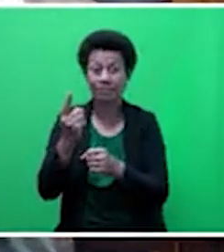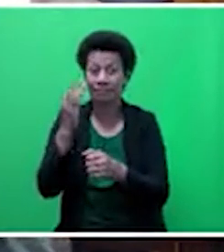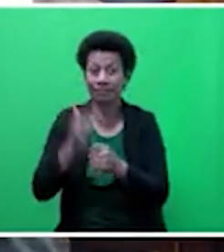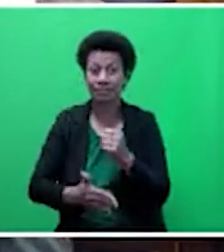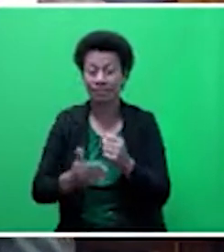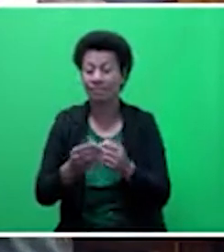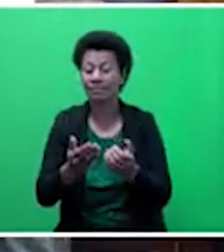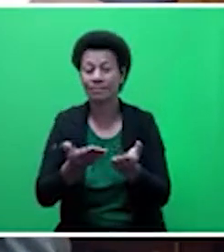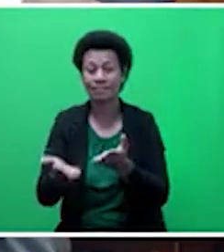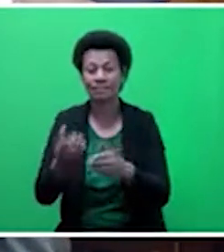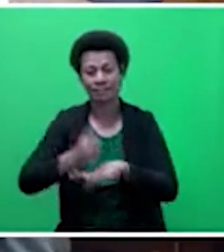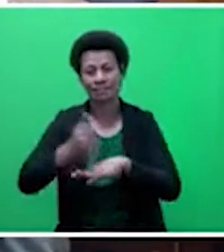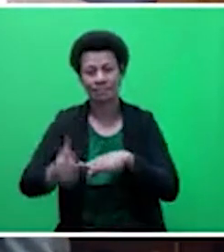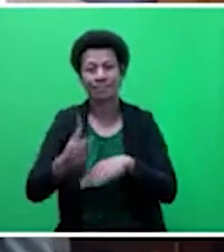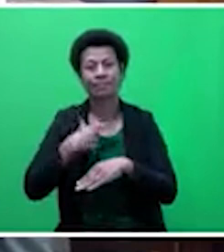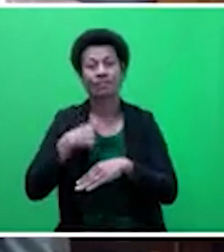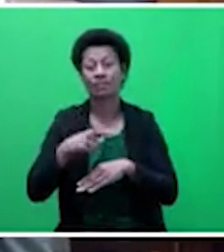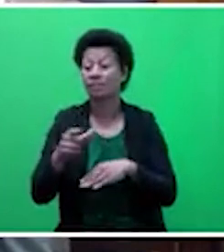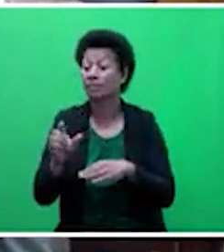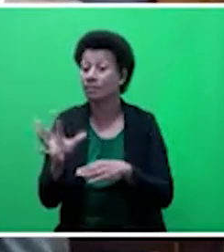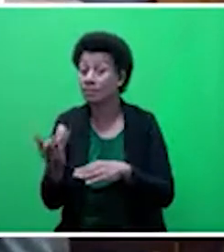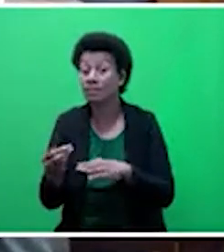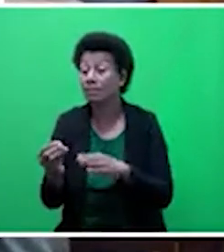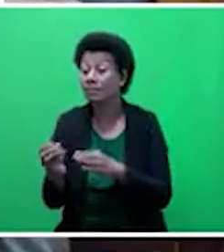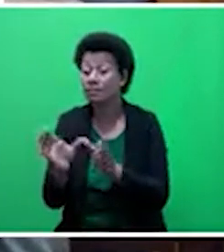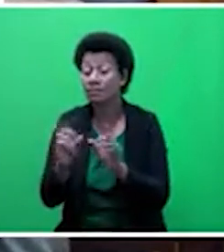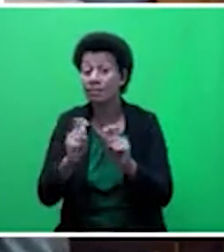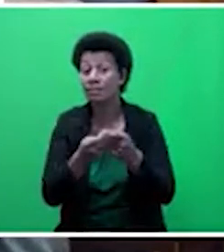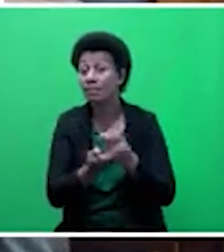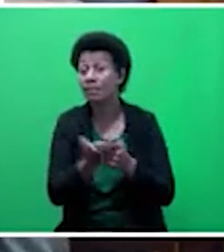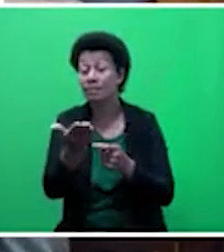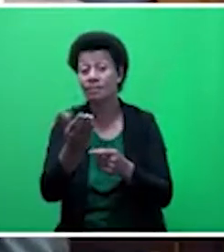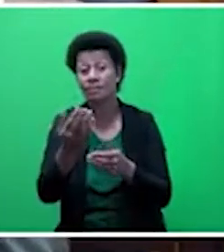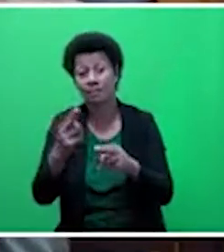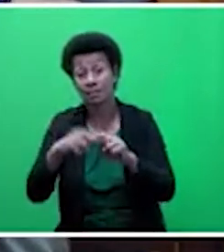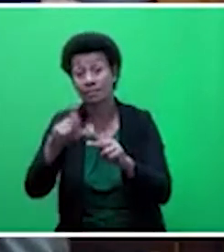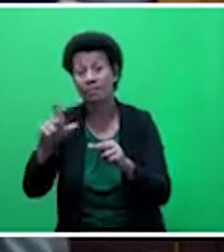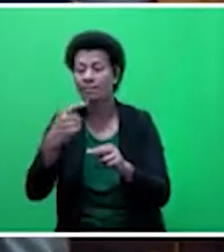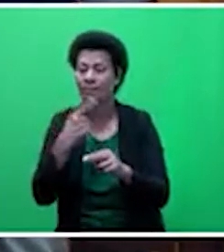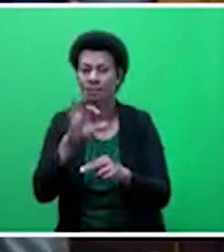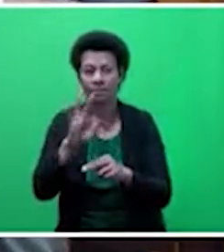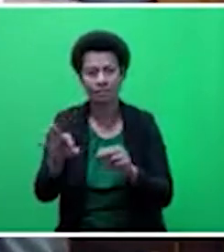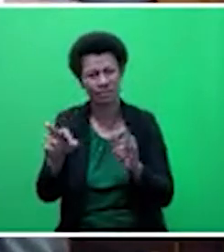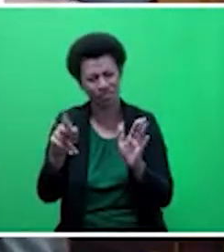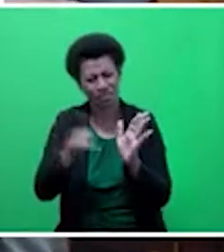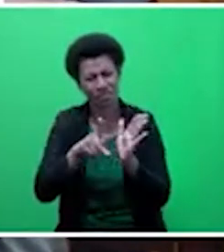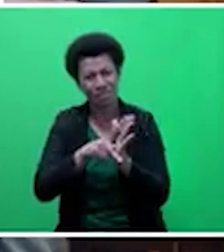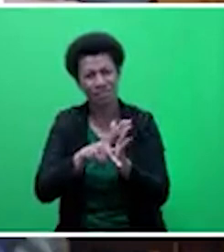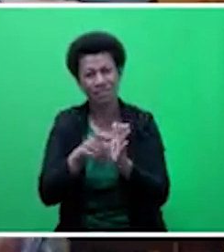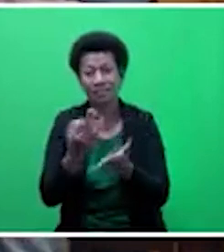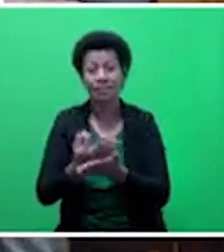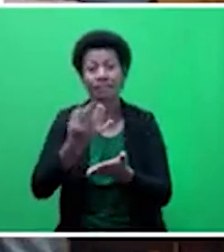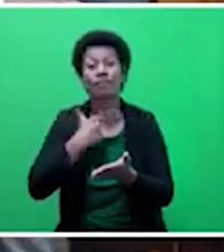because they will go off to FCCC and say, don't increase the price of flour. Businesses actually will collapse.